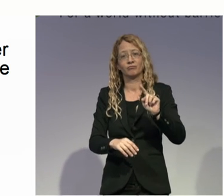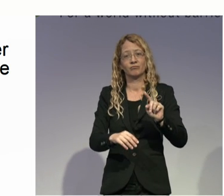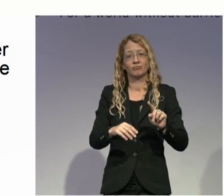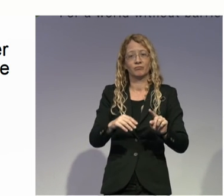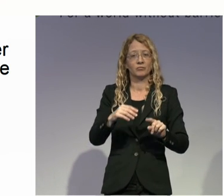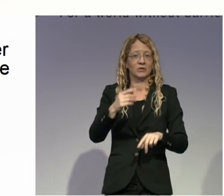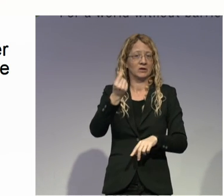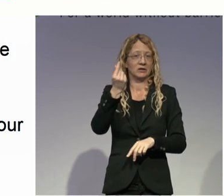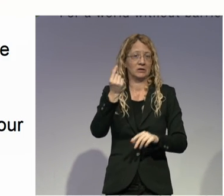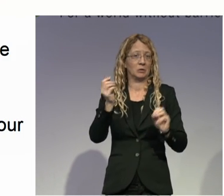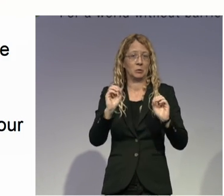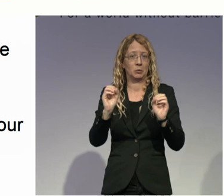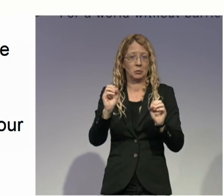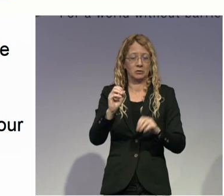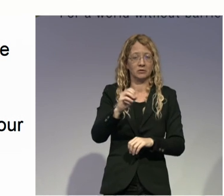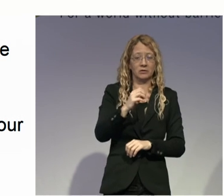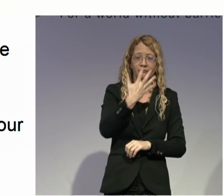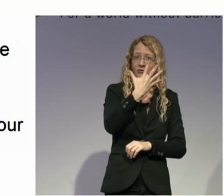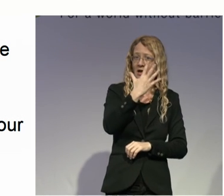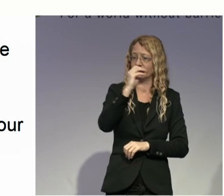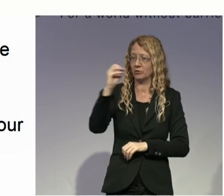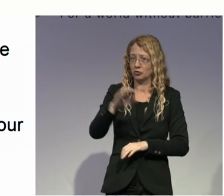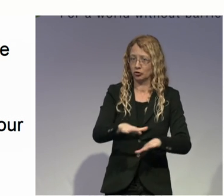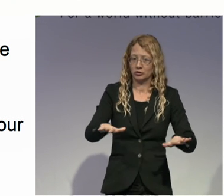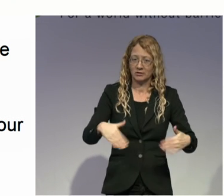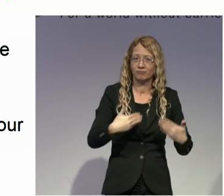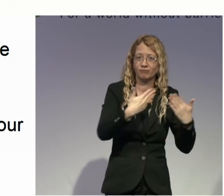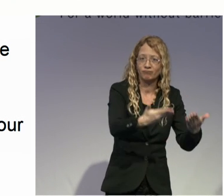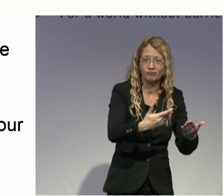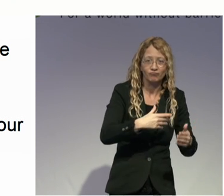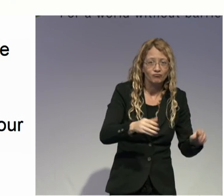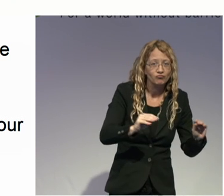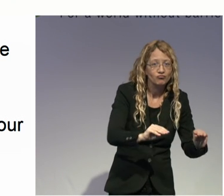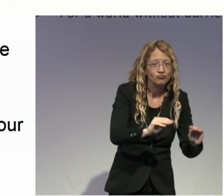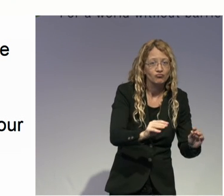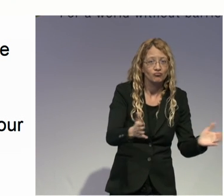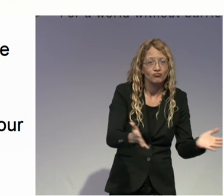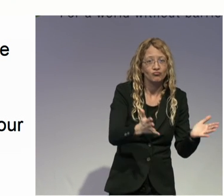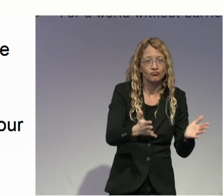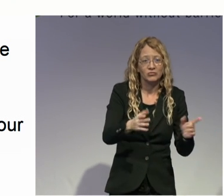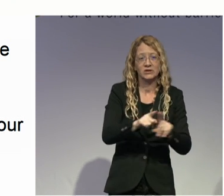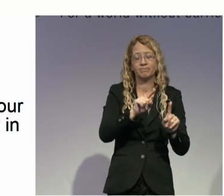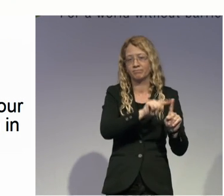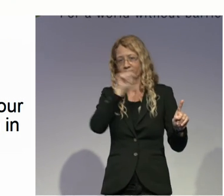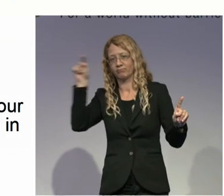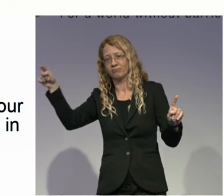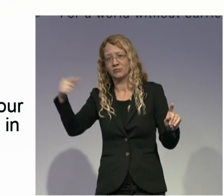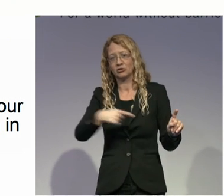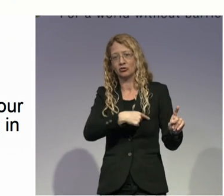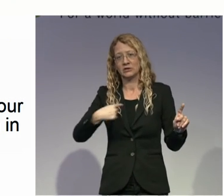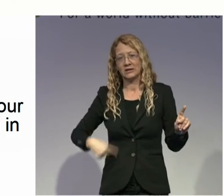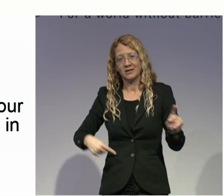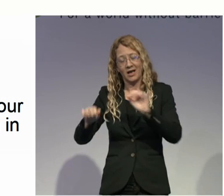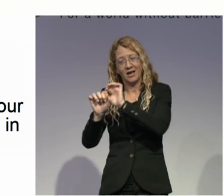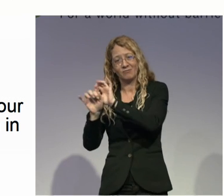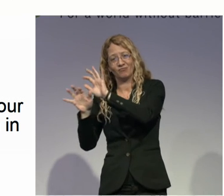been in China with our partner advocating and having had lobbied, you know, four people with hearing impairment to be